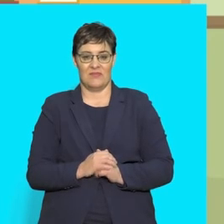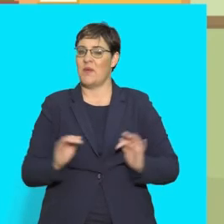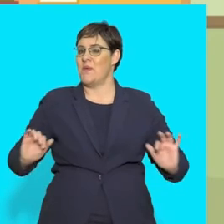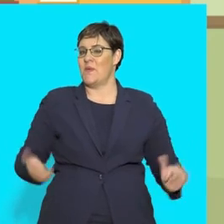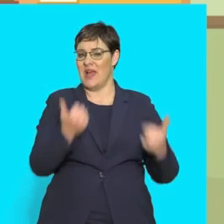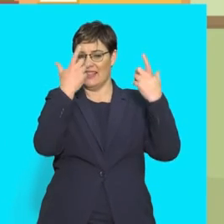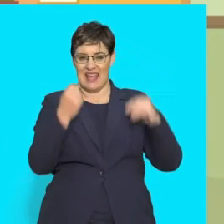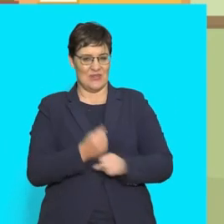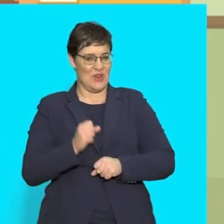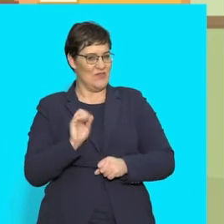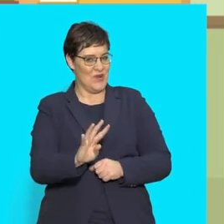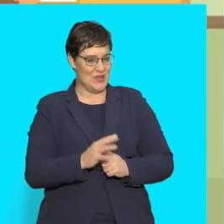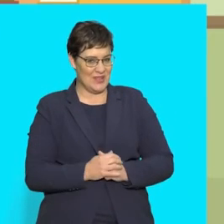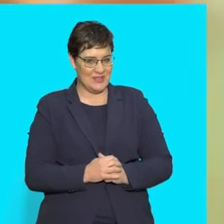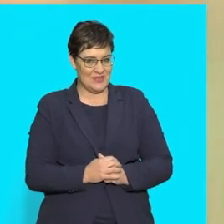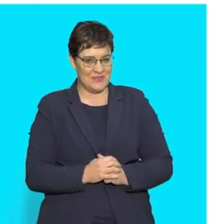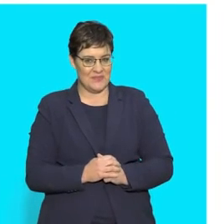Well done, grade fours!